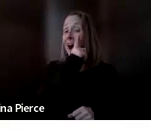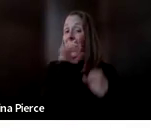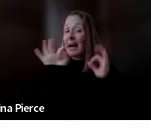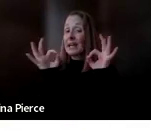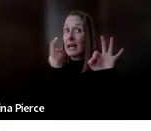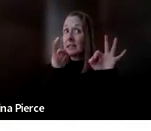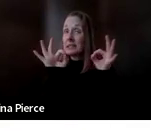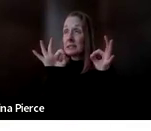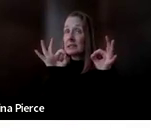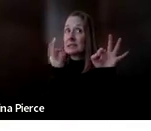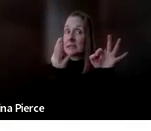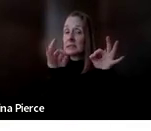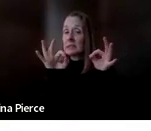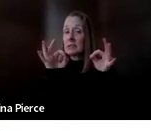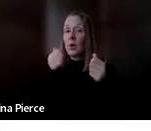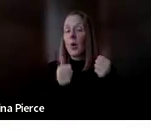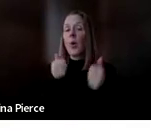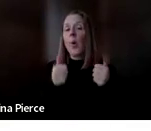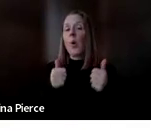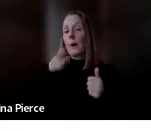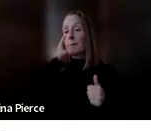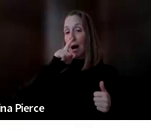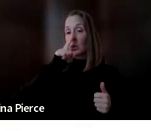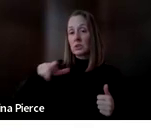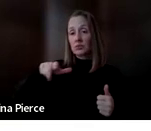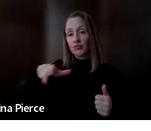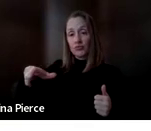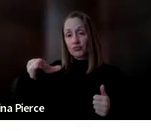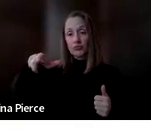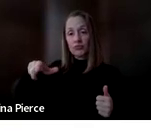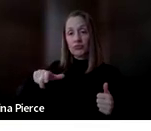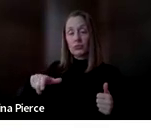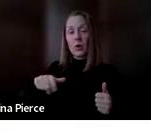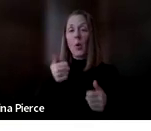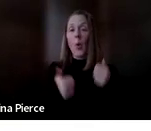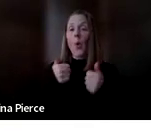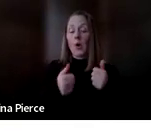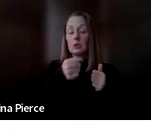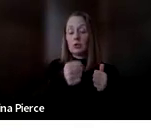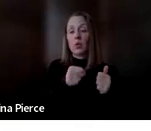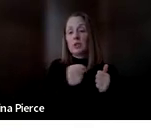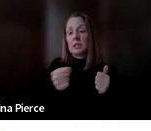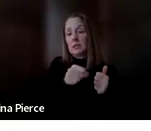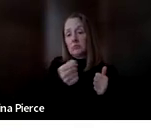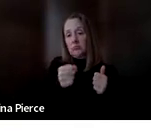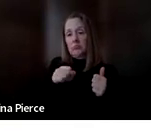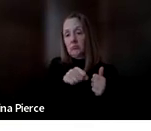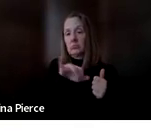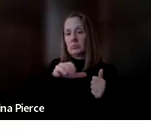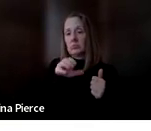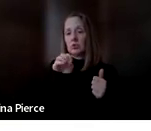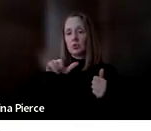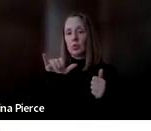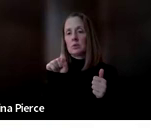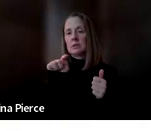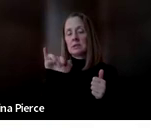computer mice or joysticks or those types of things. And then we also have indirect selection options, which means